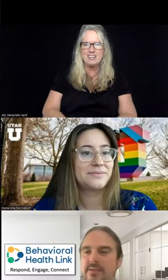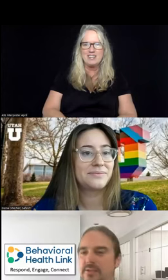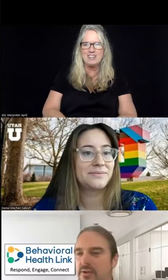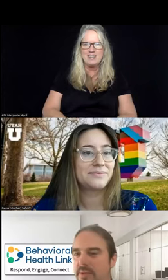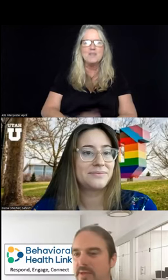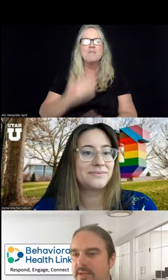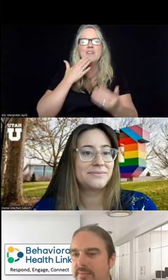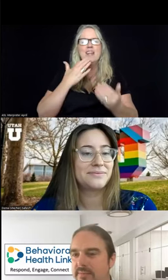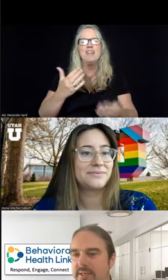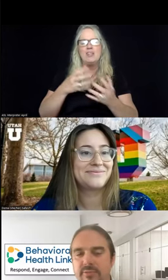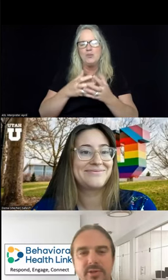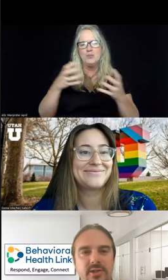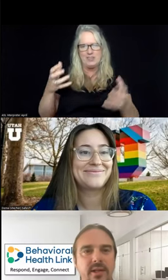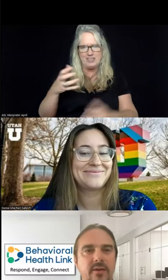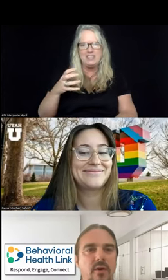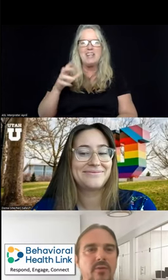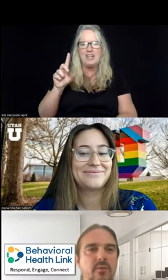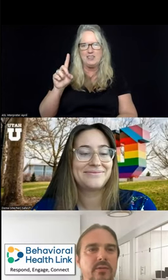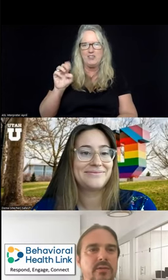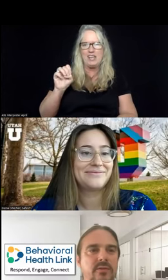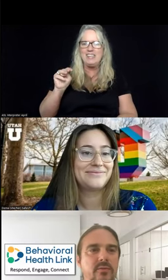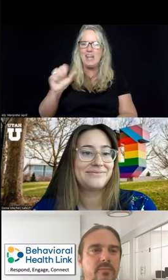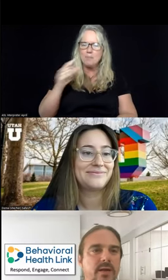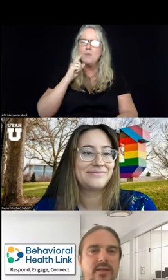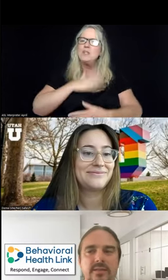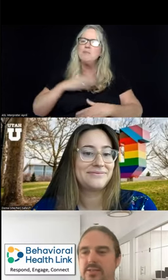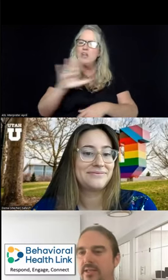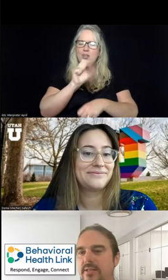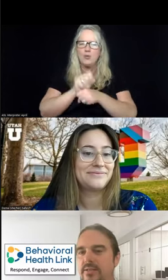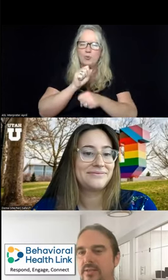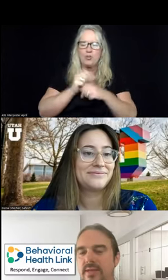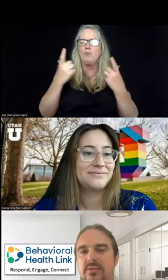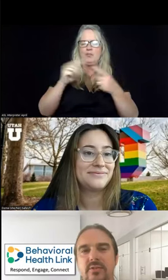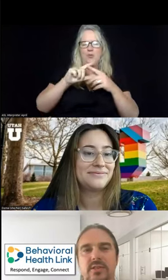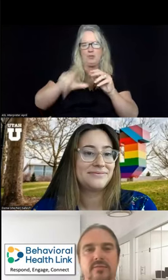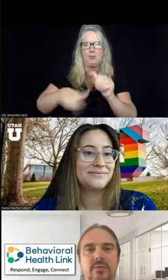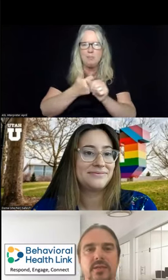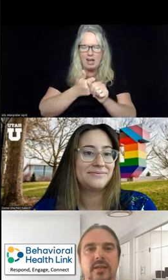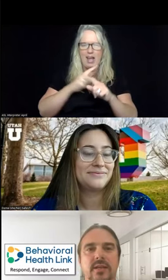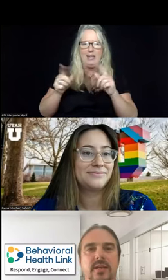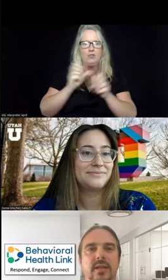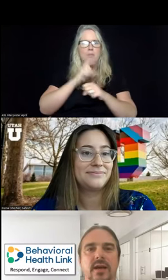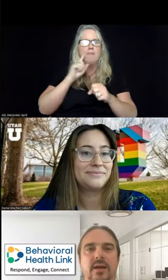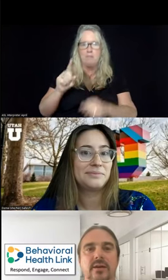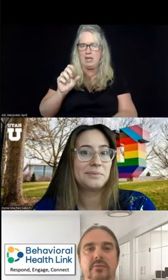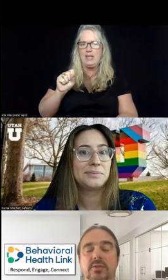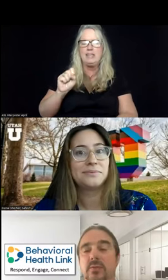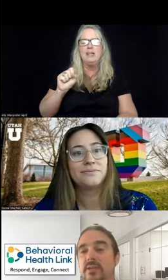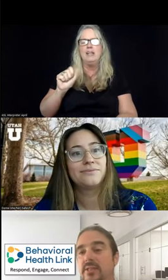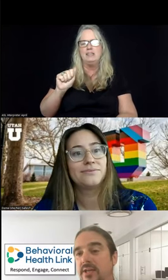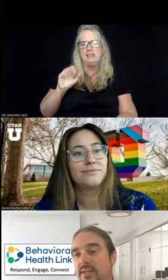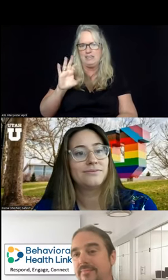Thank you so much, Demma. really appreciate all the work that you're doing behind the scenes to make SafeUT a